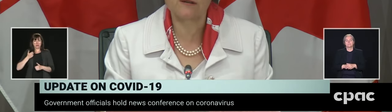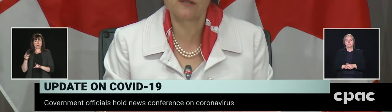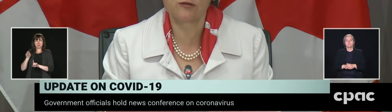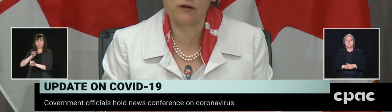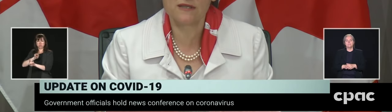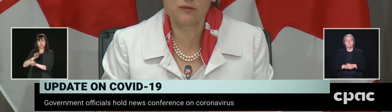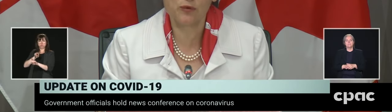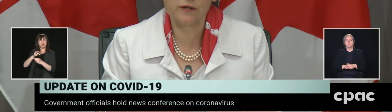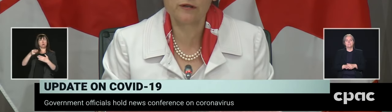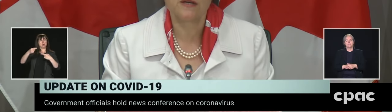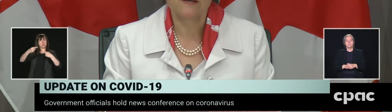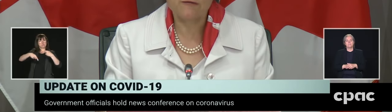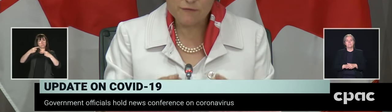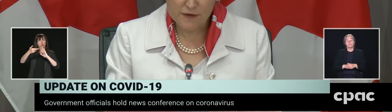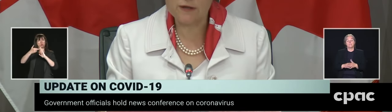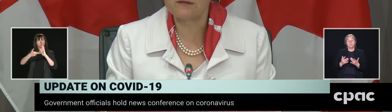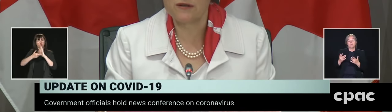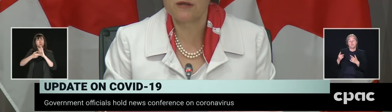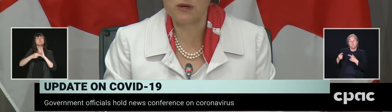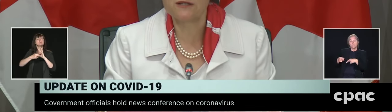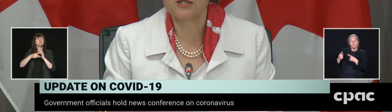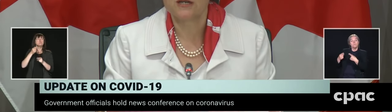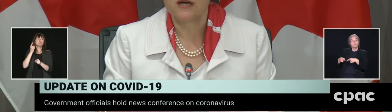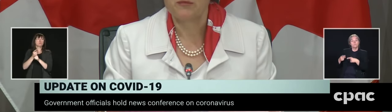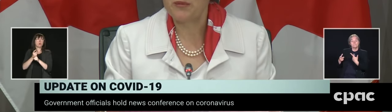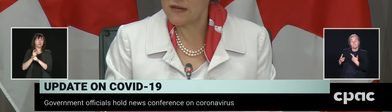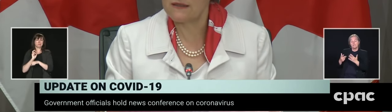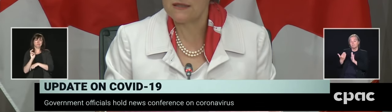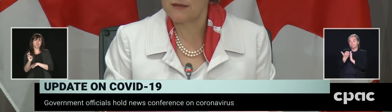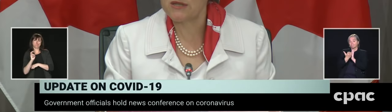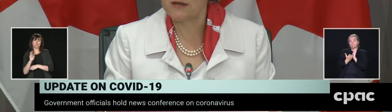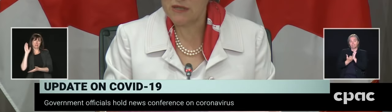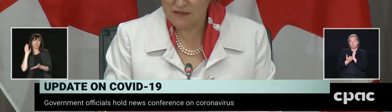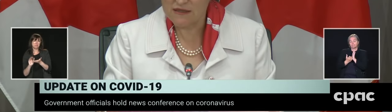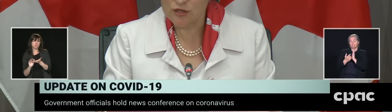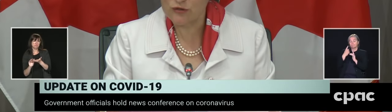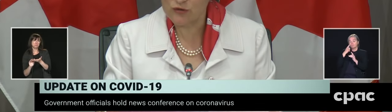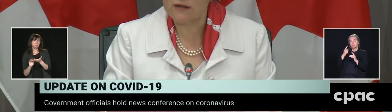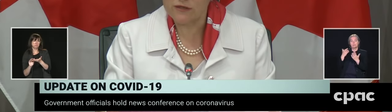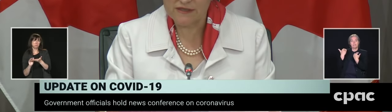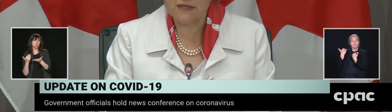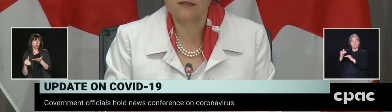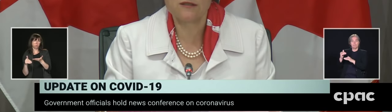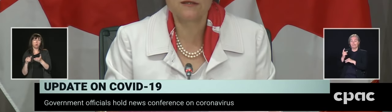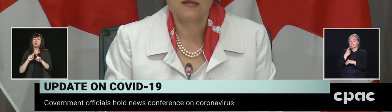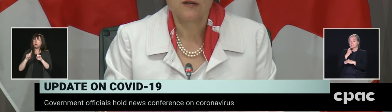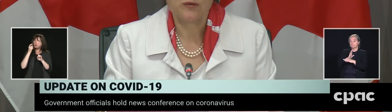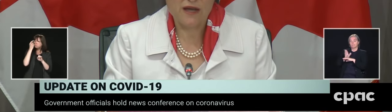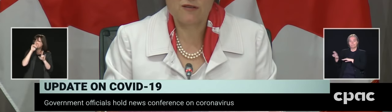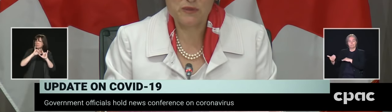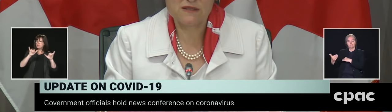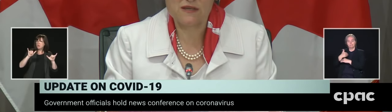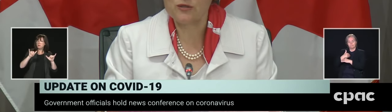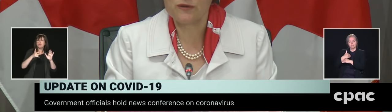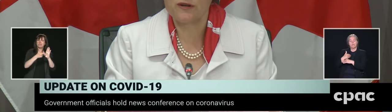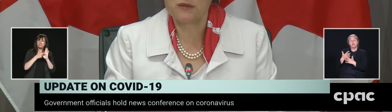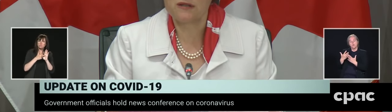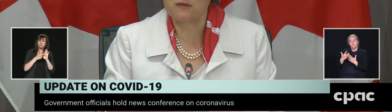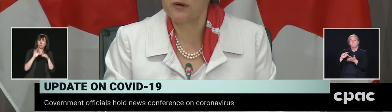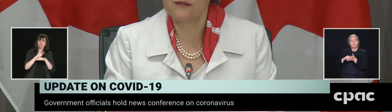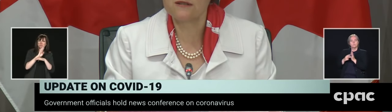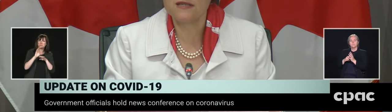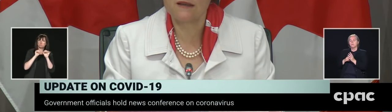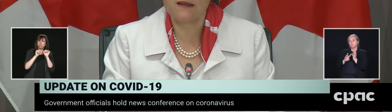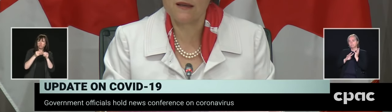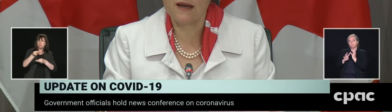down travel across the border very, very much, but at the same time, essential travel continues. We have been in touch with our